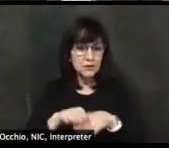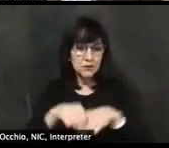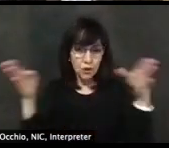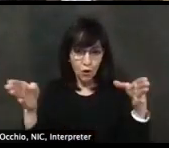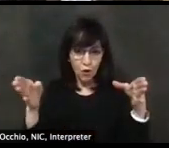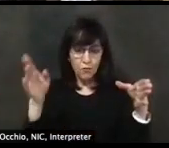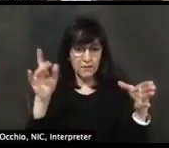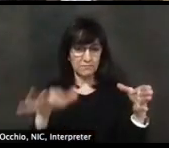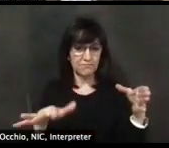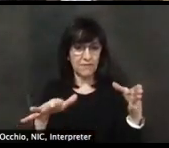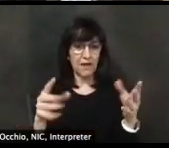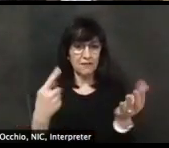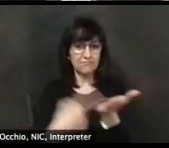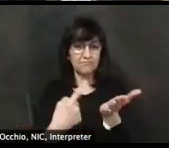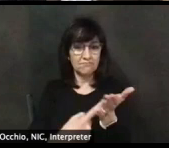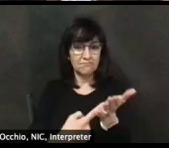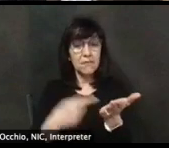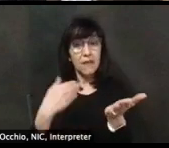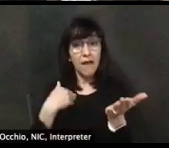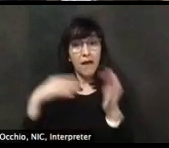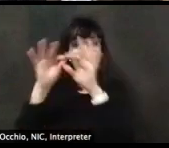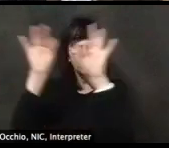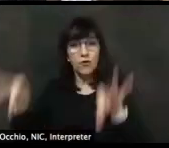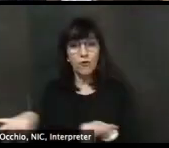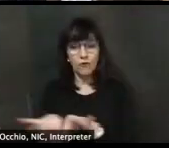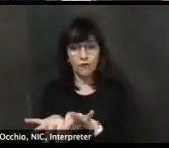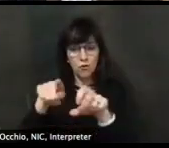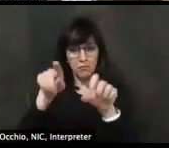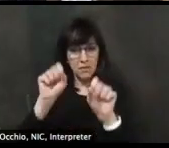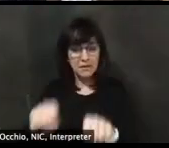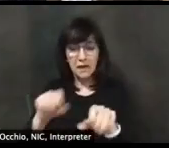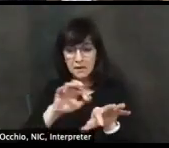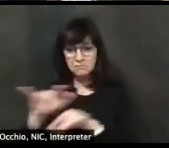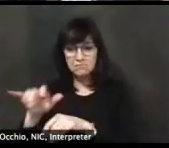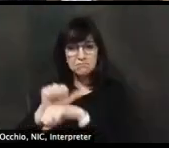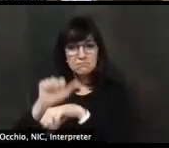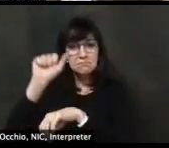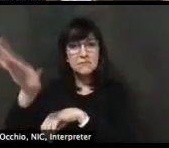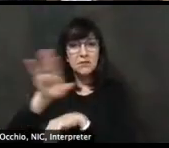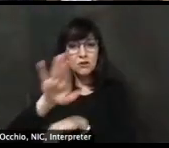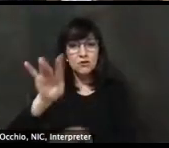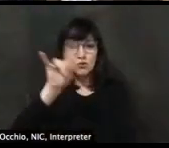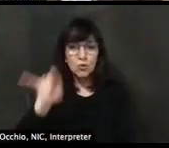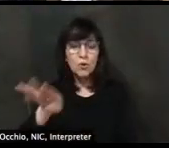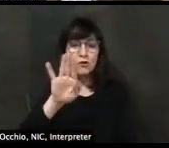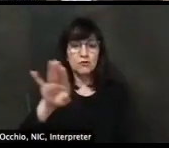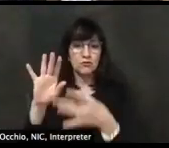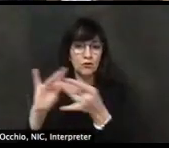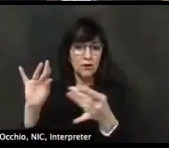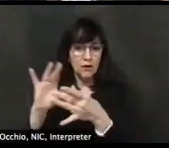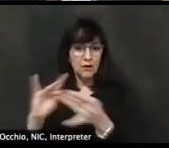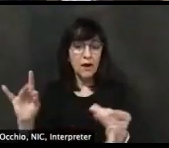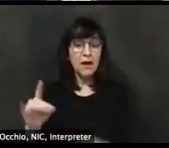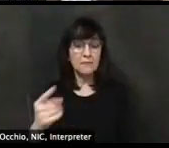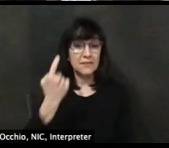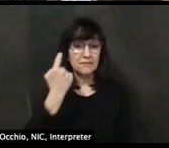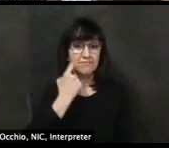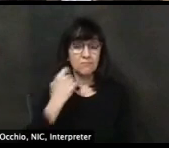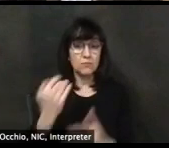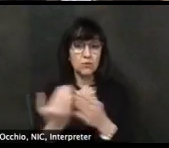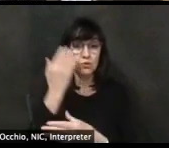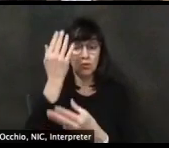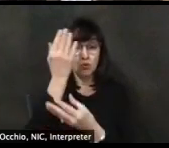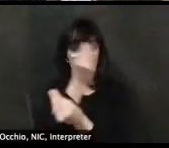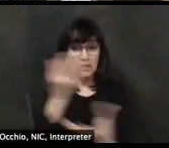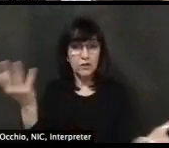can also offer public feedback that we are using to inform the reopening effort. Of course, for the latest updates on coronavirus, please visit de